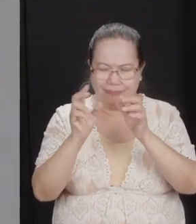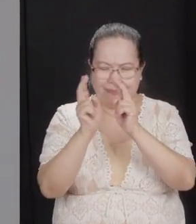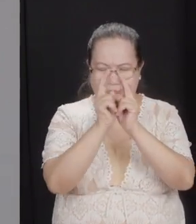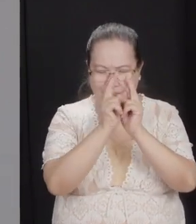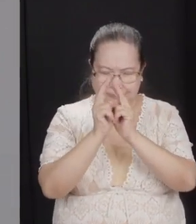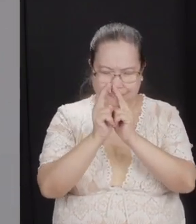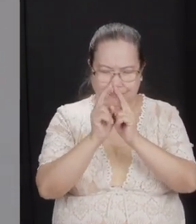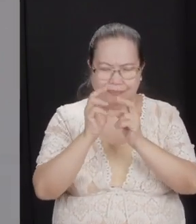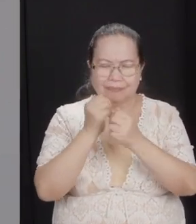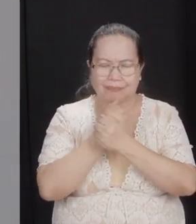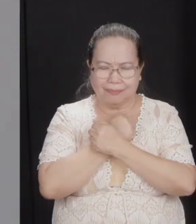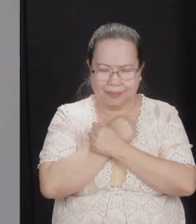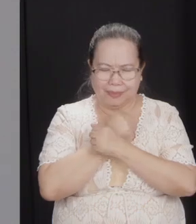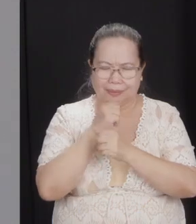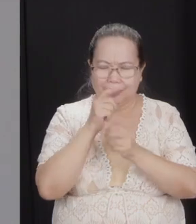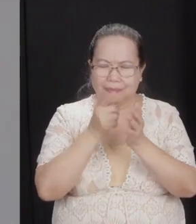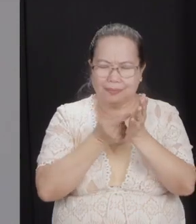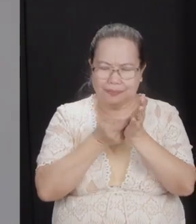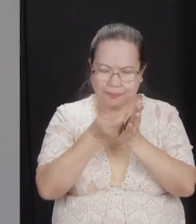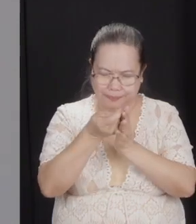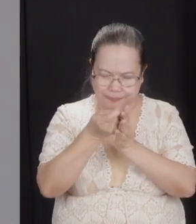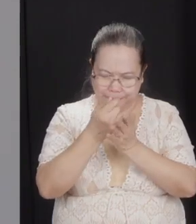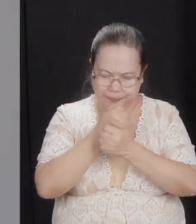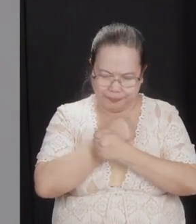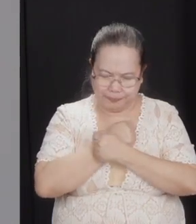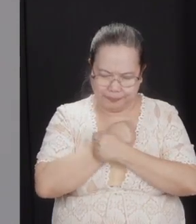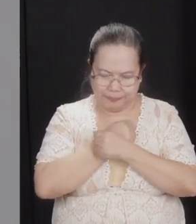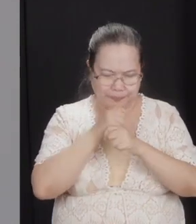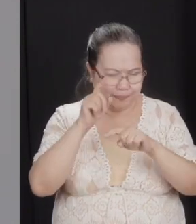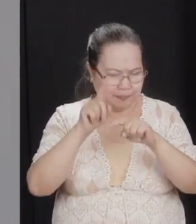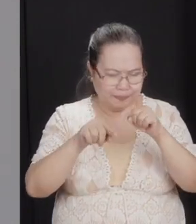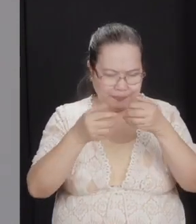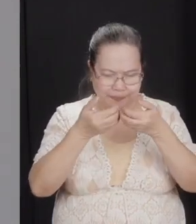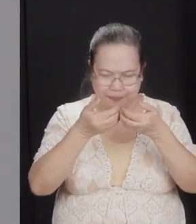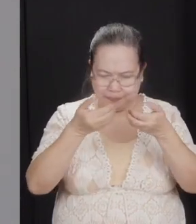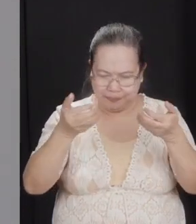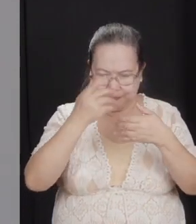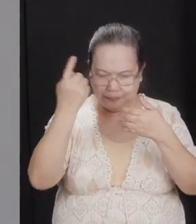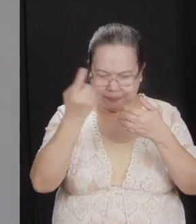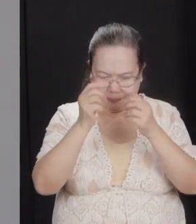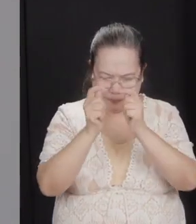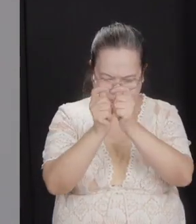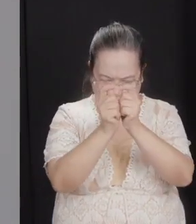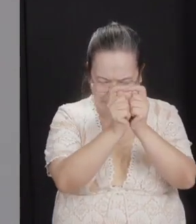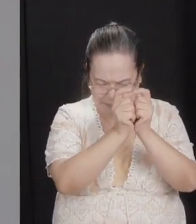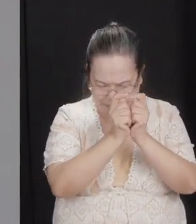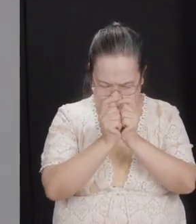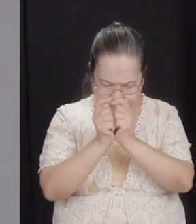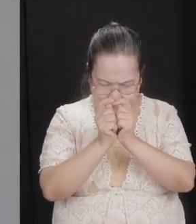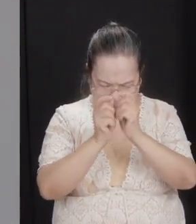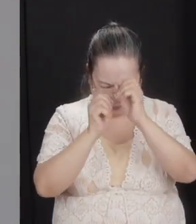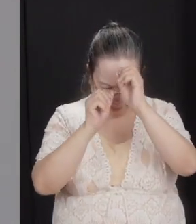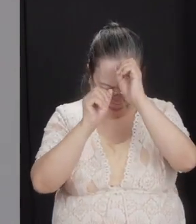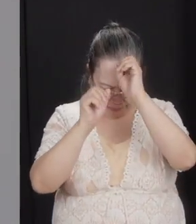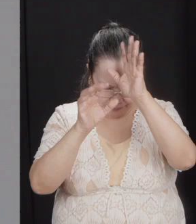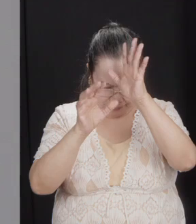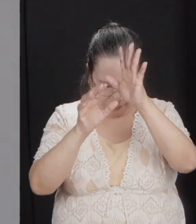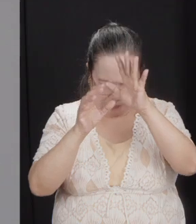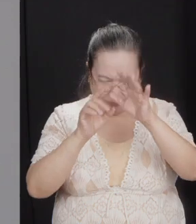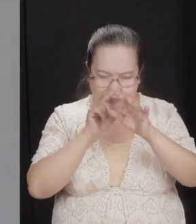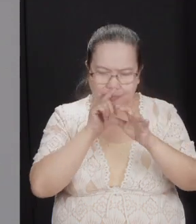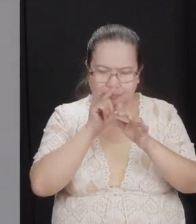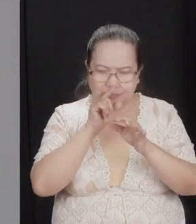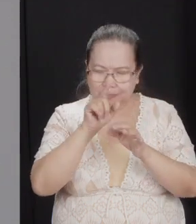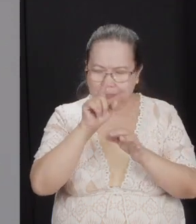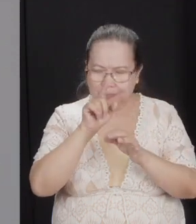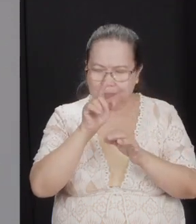just by love, but by truth and love. Inseparably bound, always together. And Father, in our imperfect